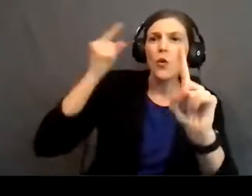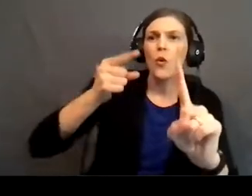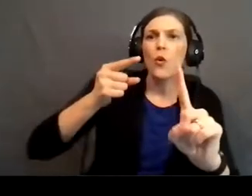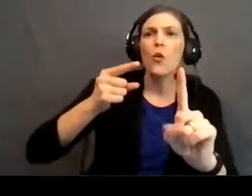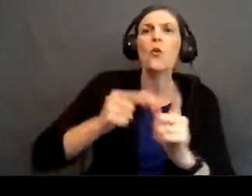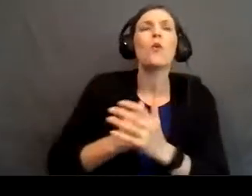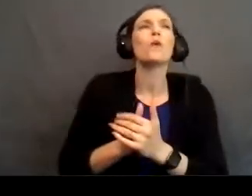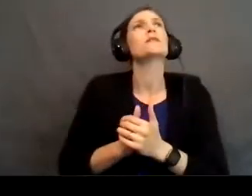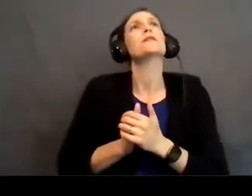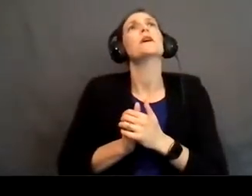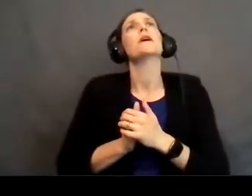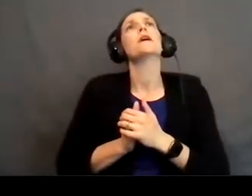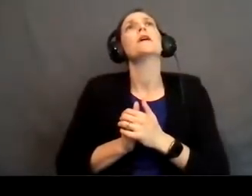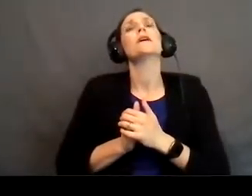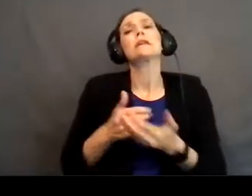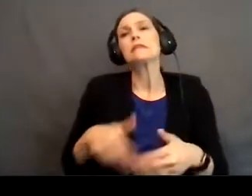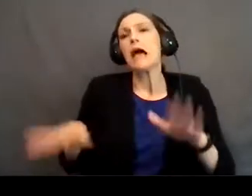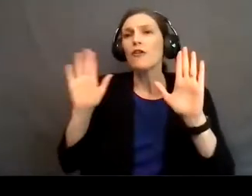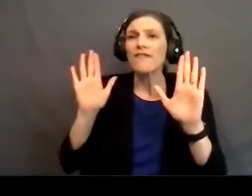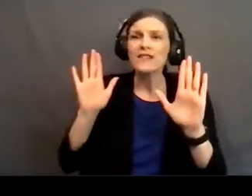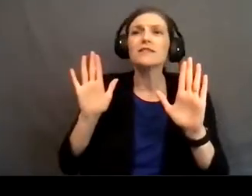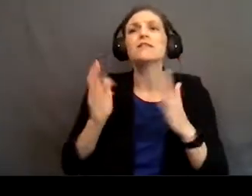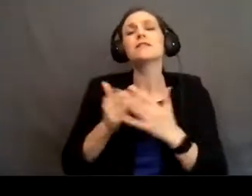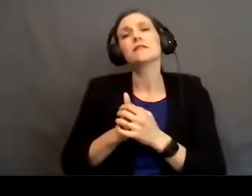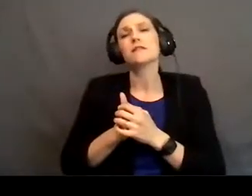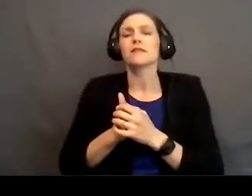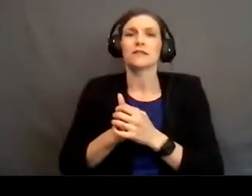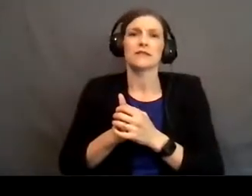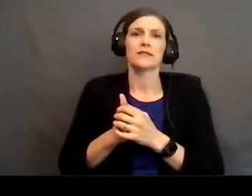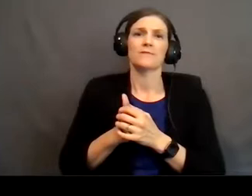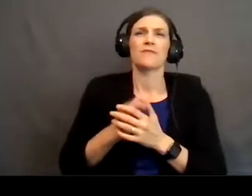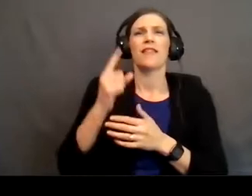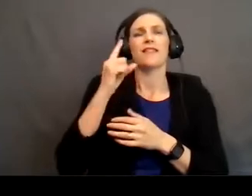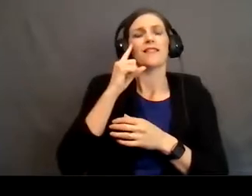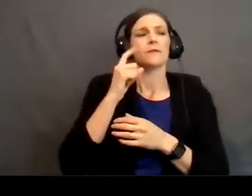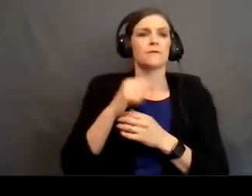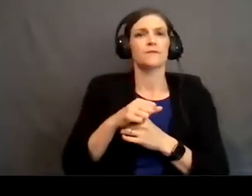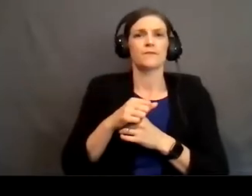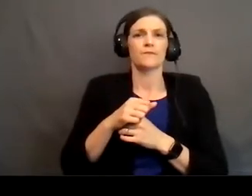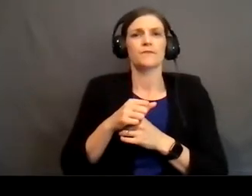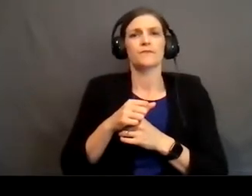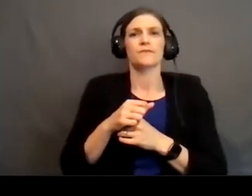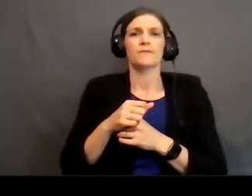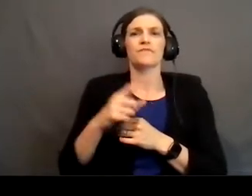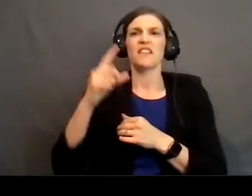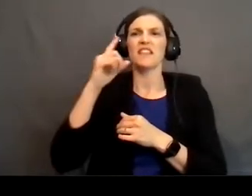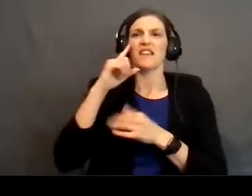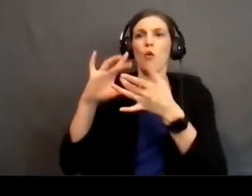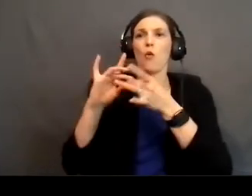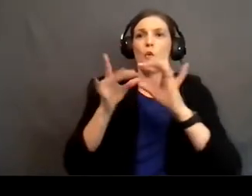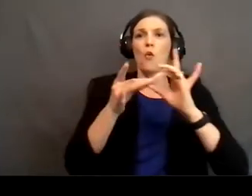think about sacrifice, I'd say like think of an Olympian.